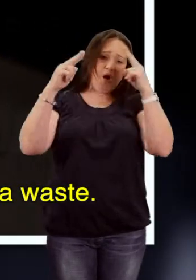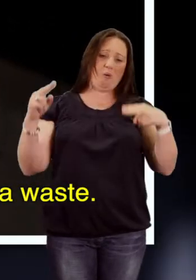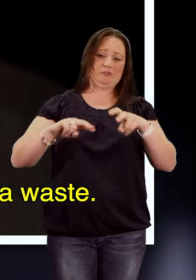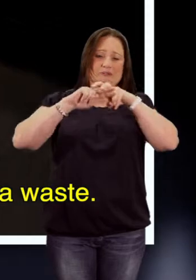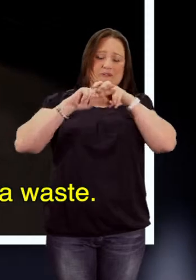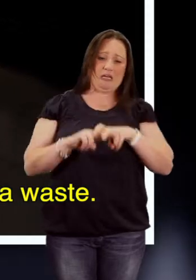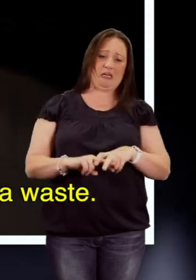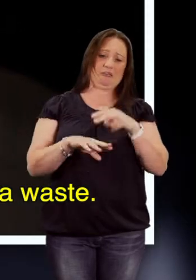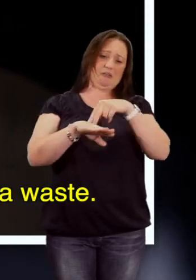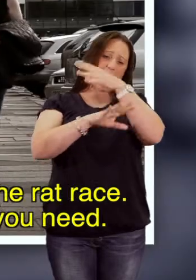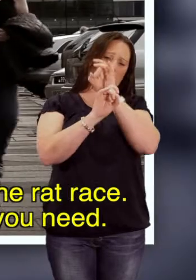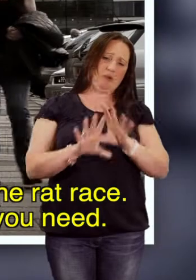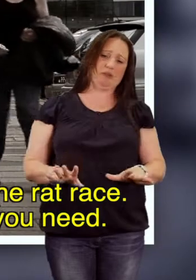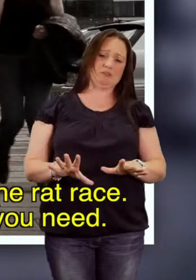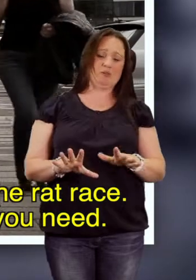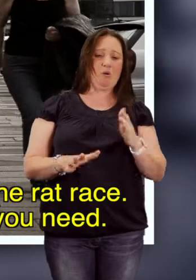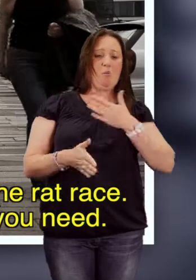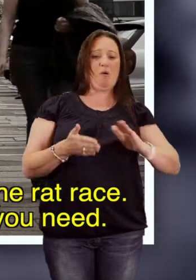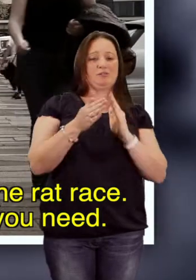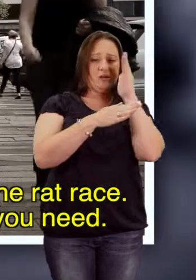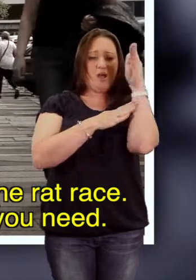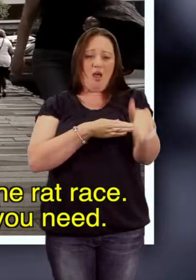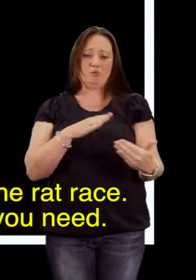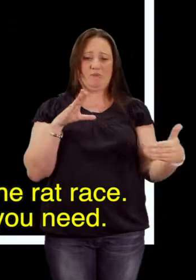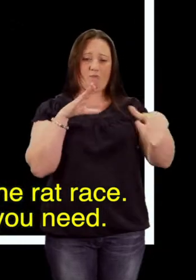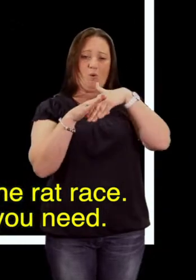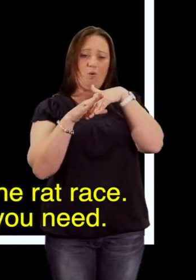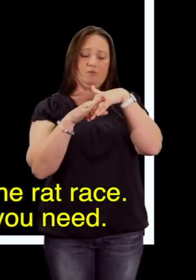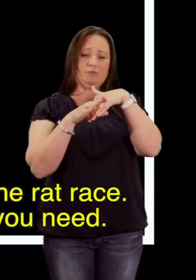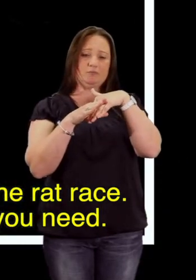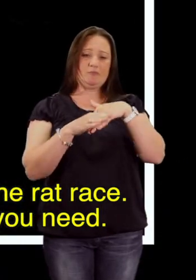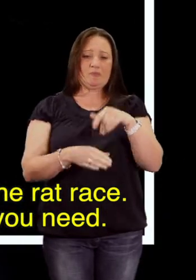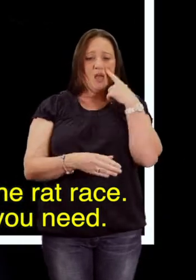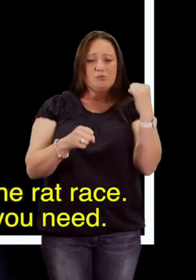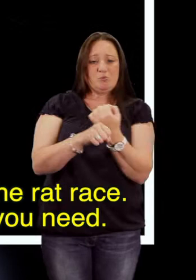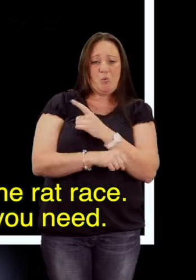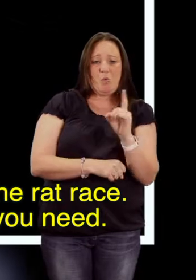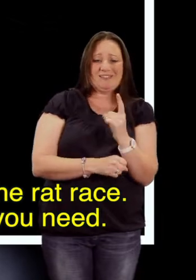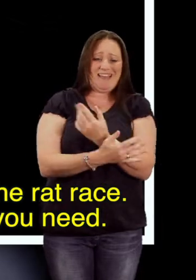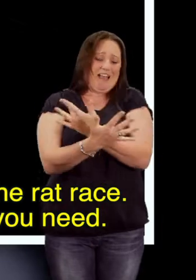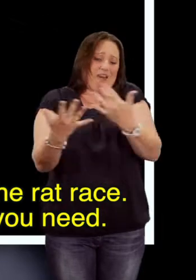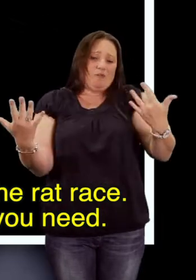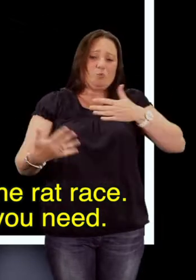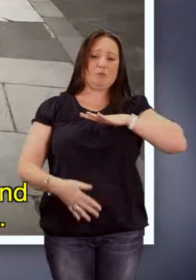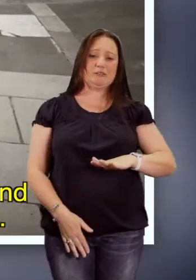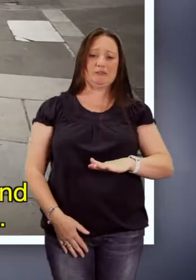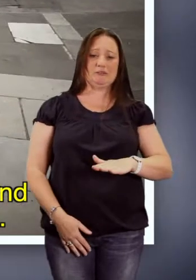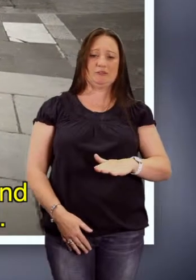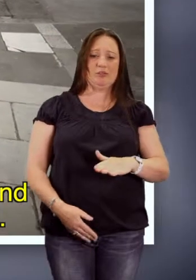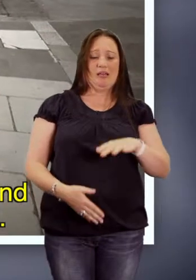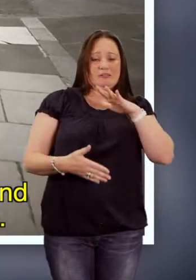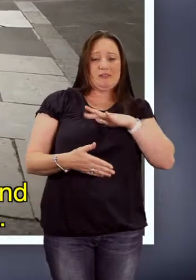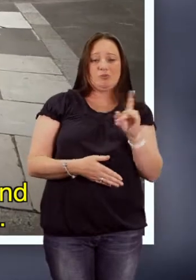our house. That's just a waste. We want to get out there. Join the rat race. What can we do? Anything that you need. All